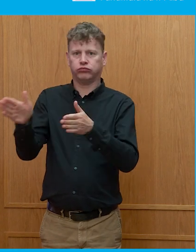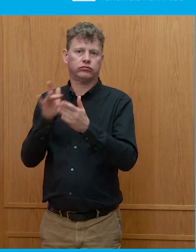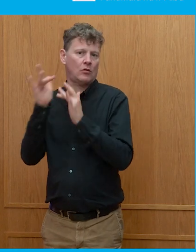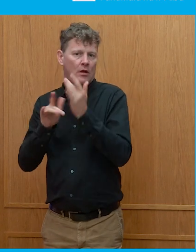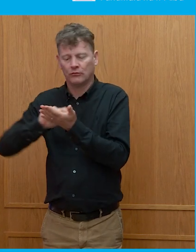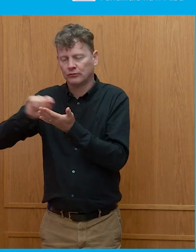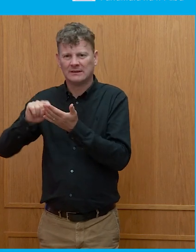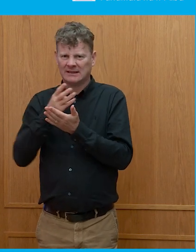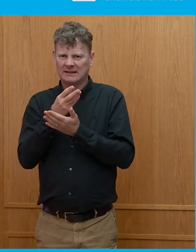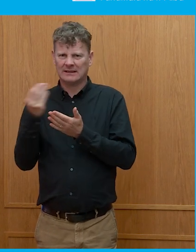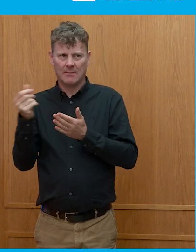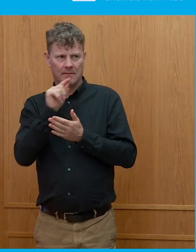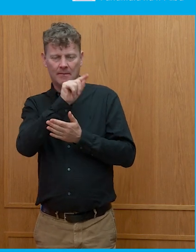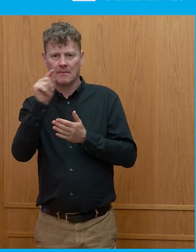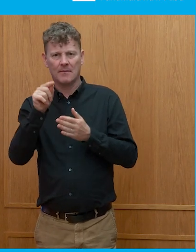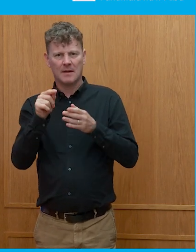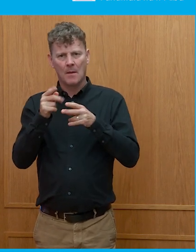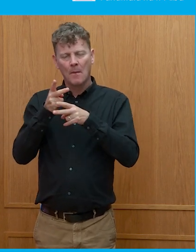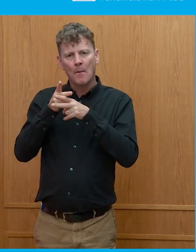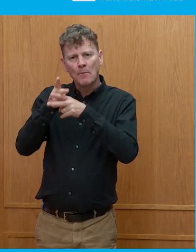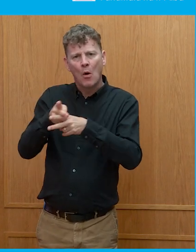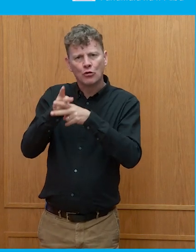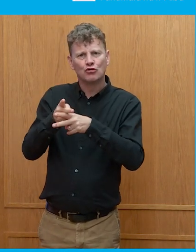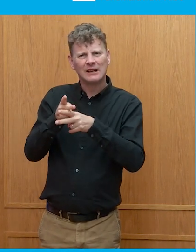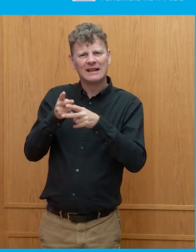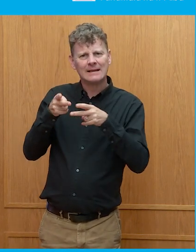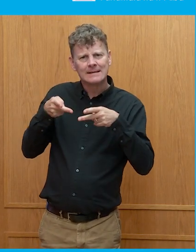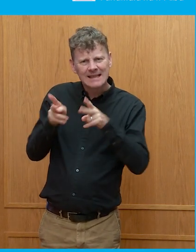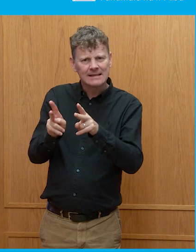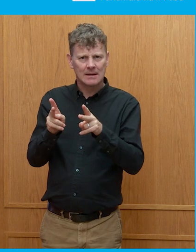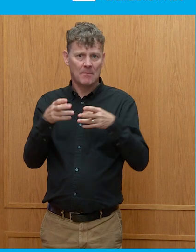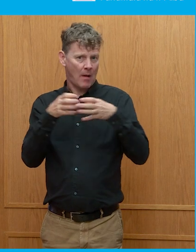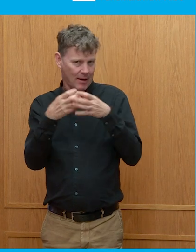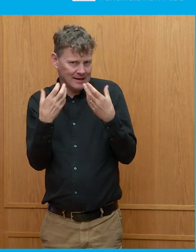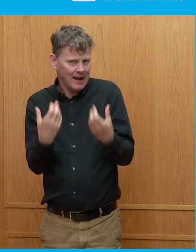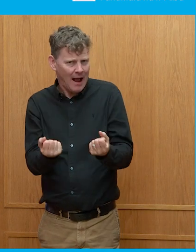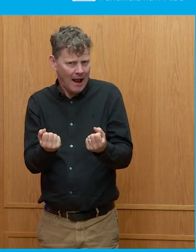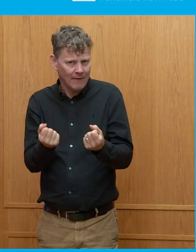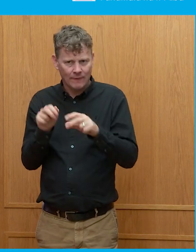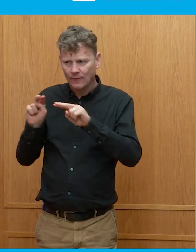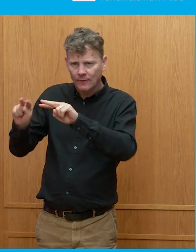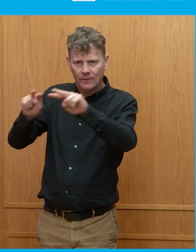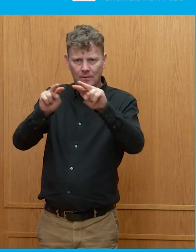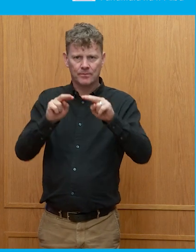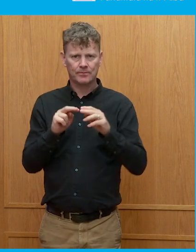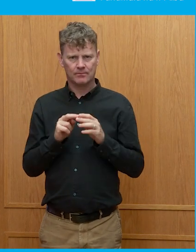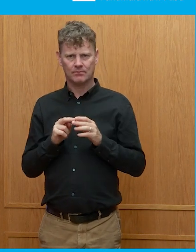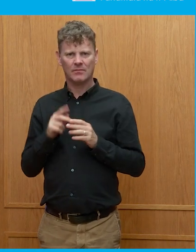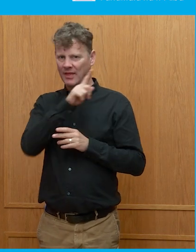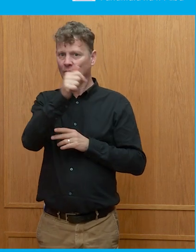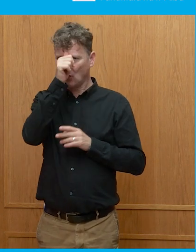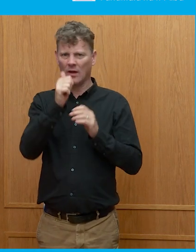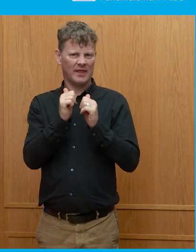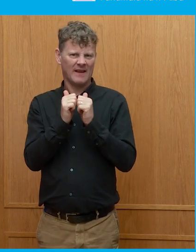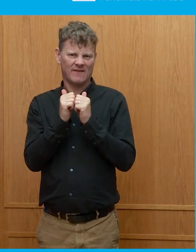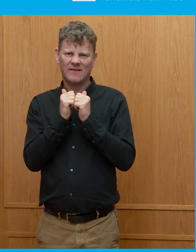sophisticated sort of monitoring techniques and systems that parties have in place, you know, the value of the pounds